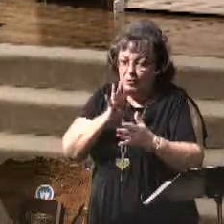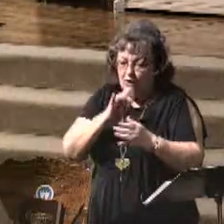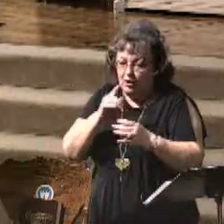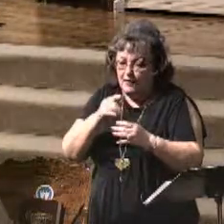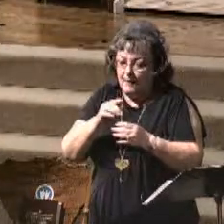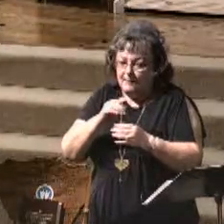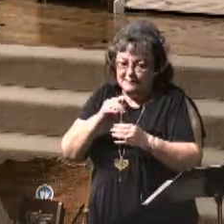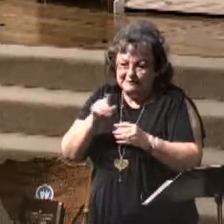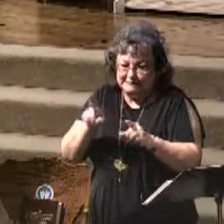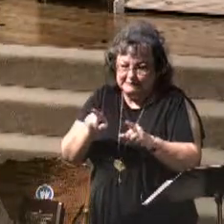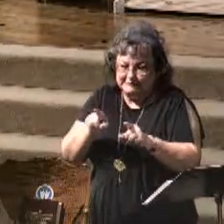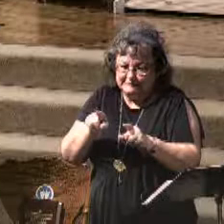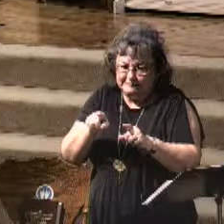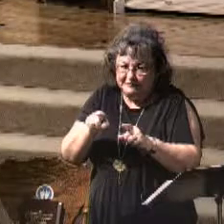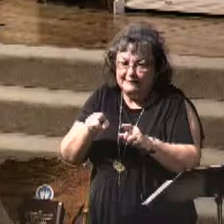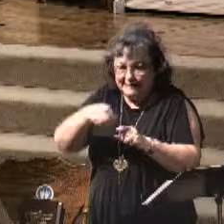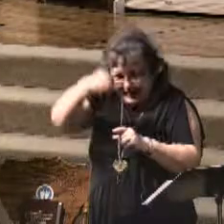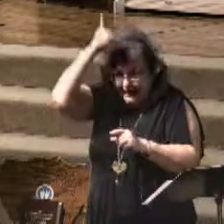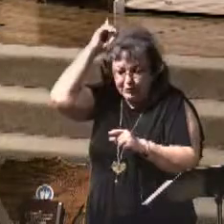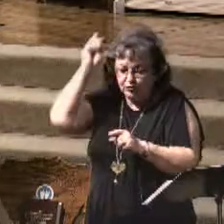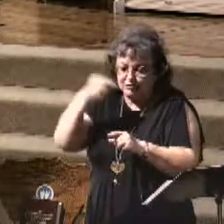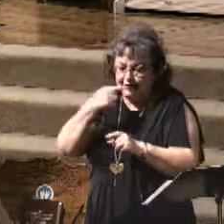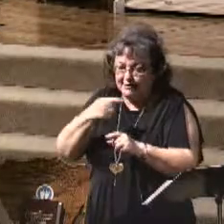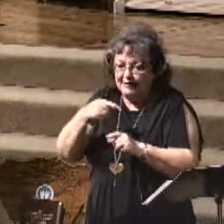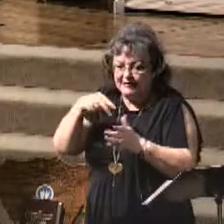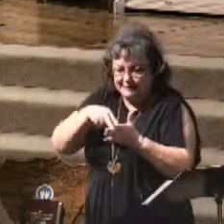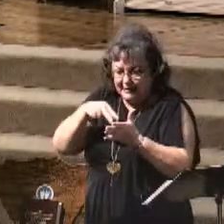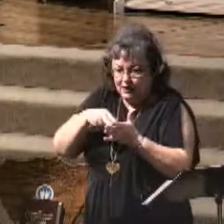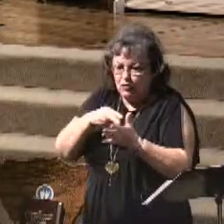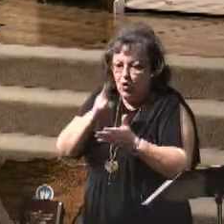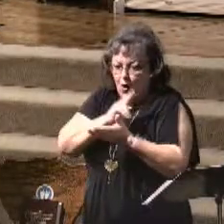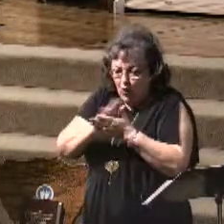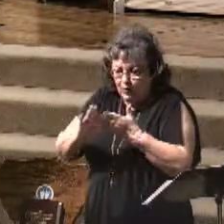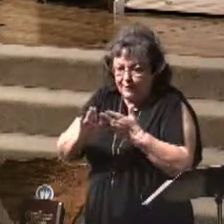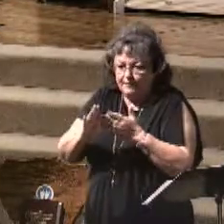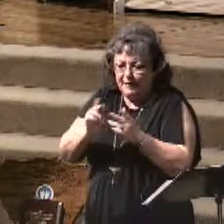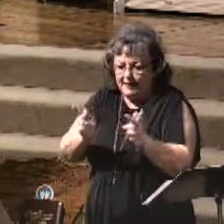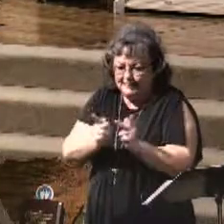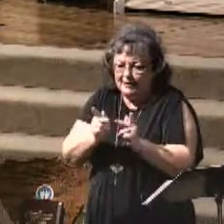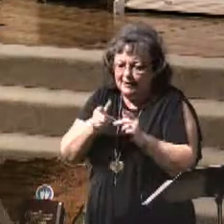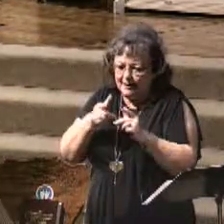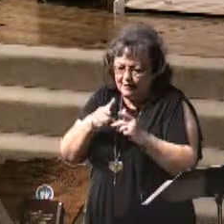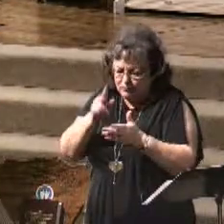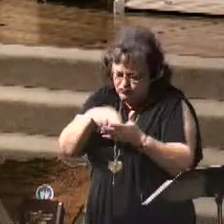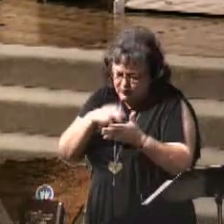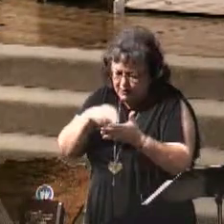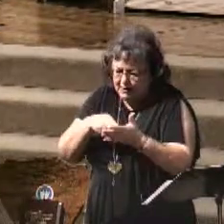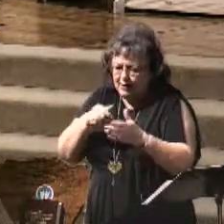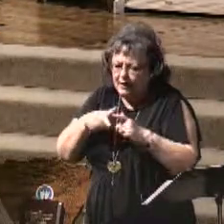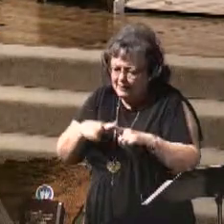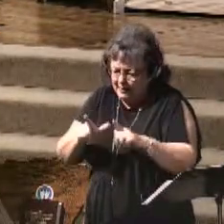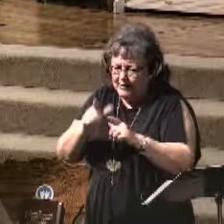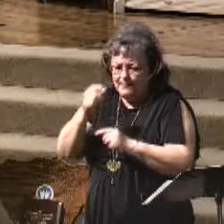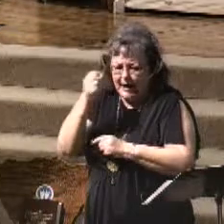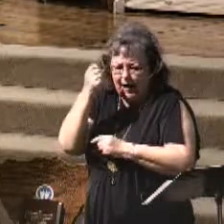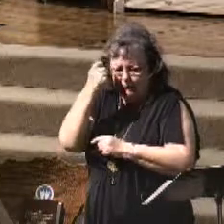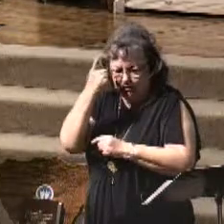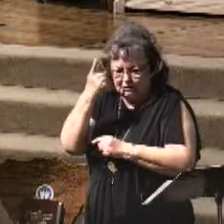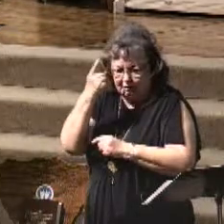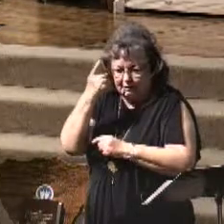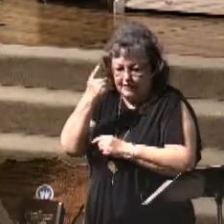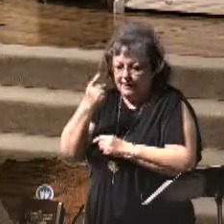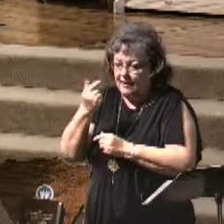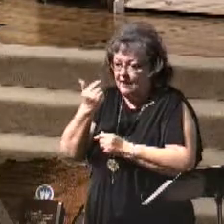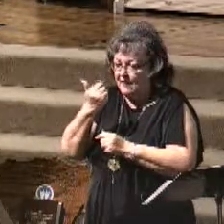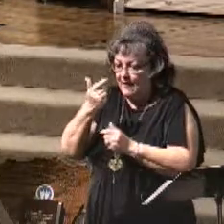Daniel the prophet, stand in the holy place, whoso readeth, let him understand. Then let them which be in Judea flee into the mountains.